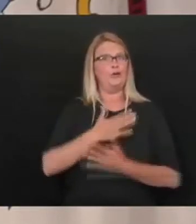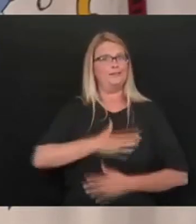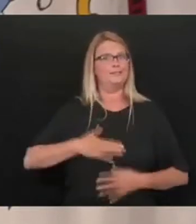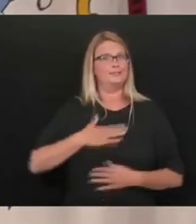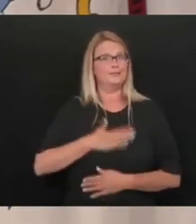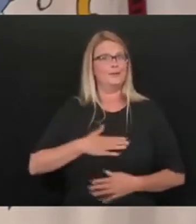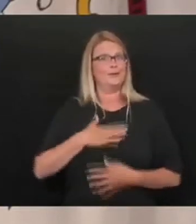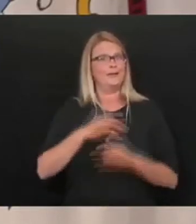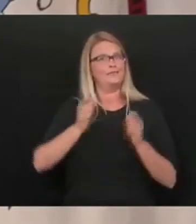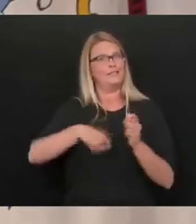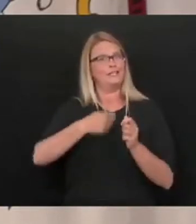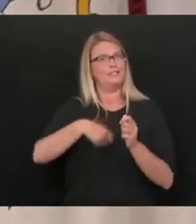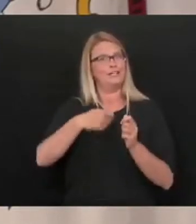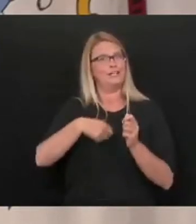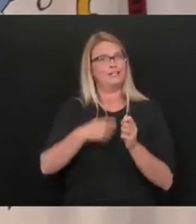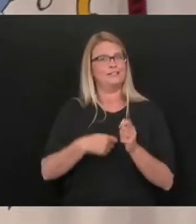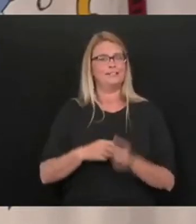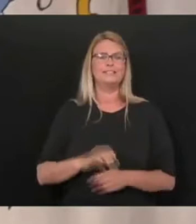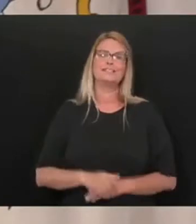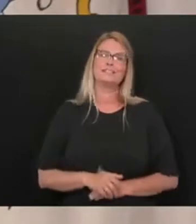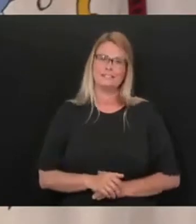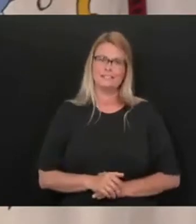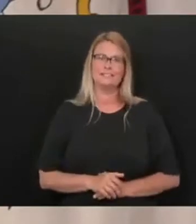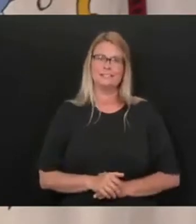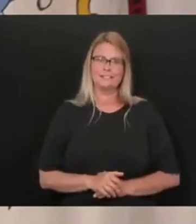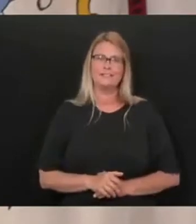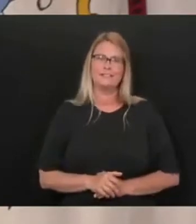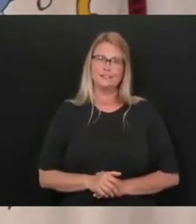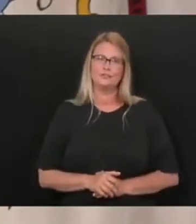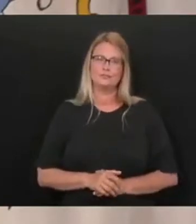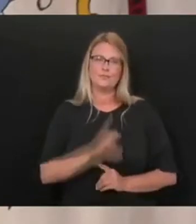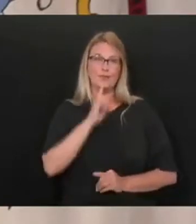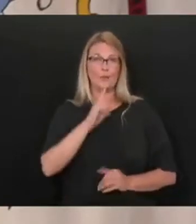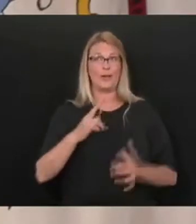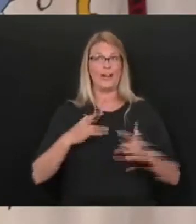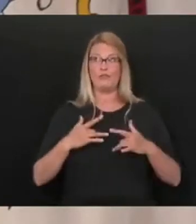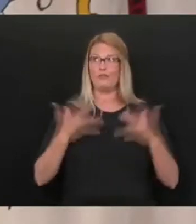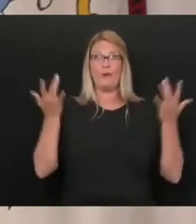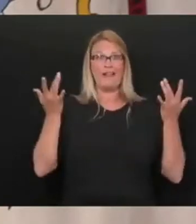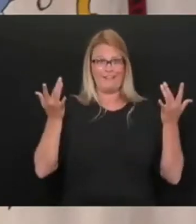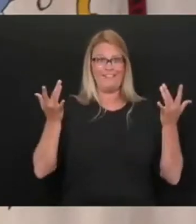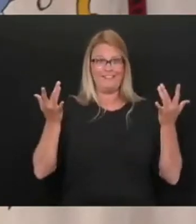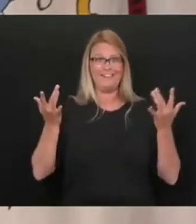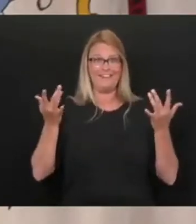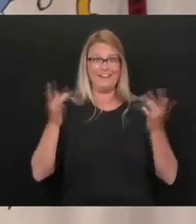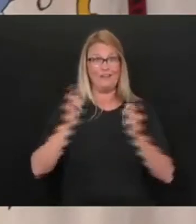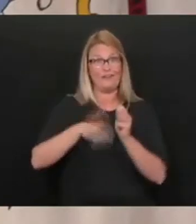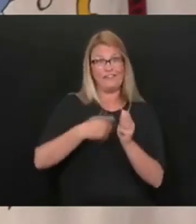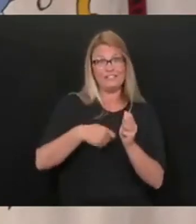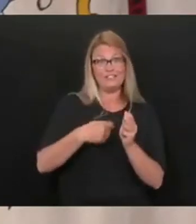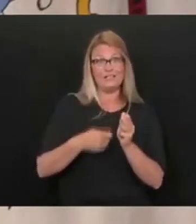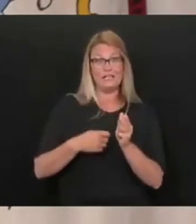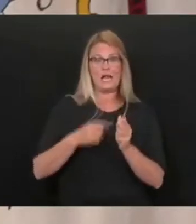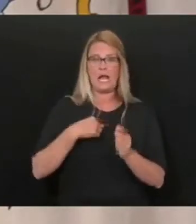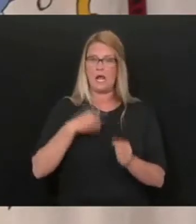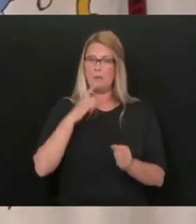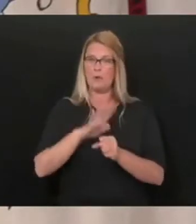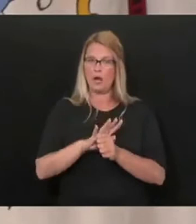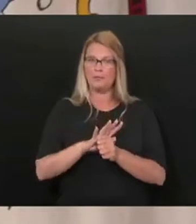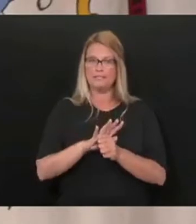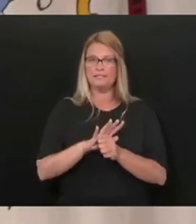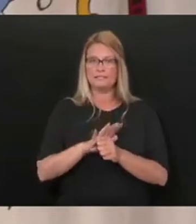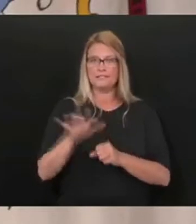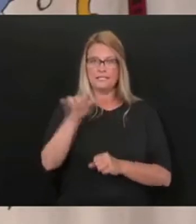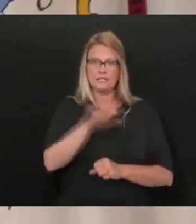catch a big fish and everything. It's a big thrill and everything. And I promise you at some point in time over this